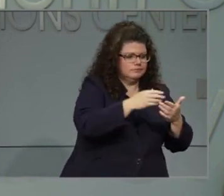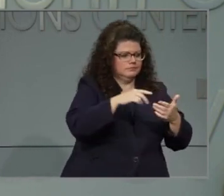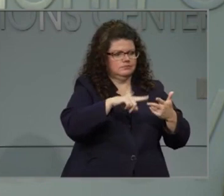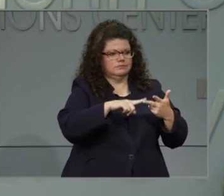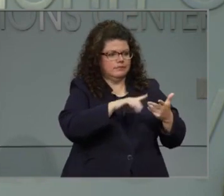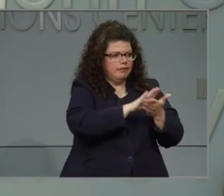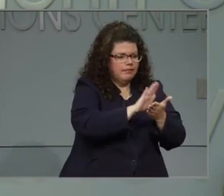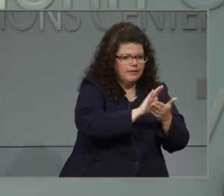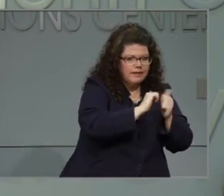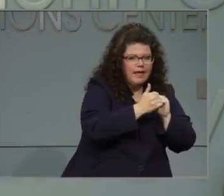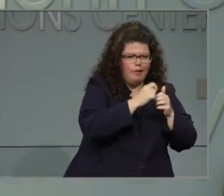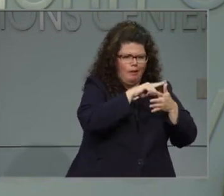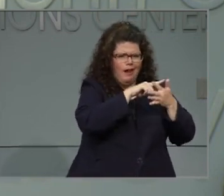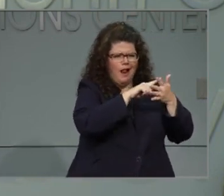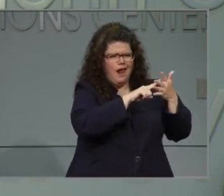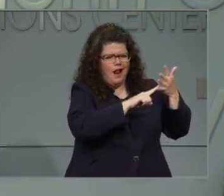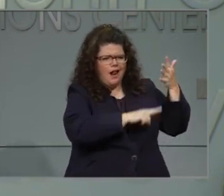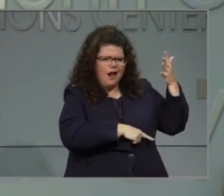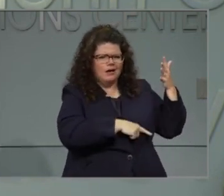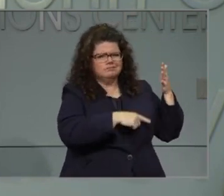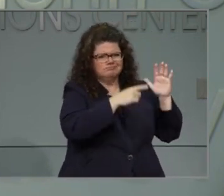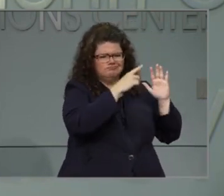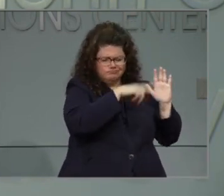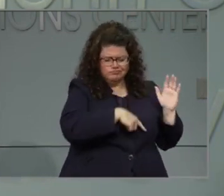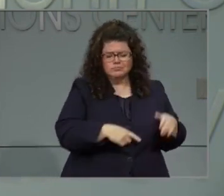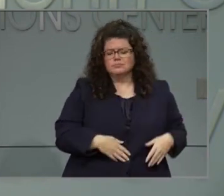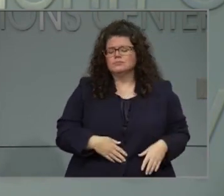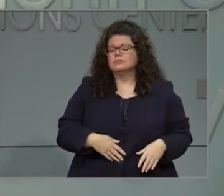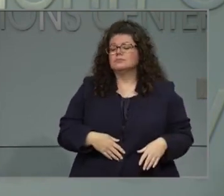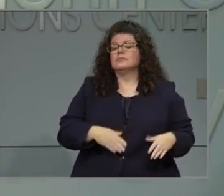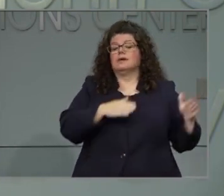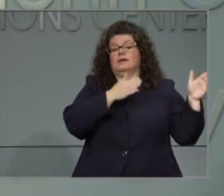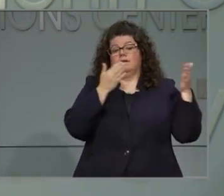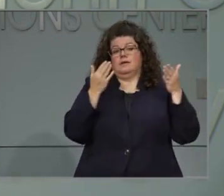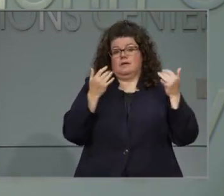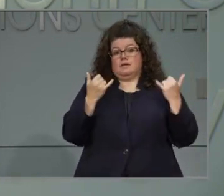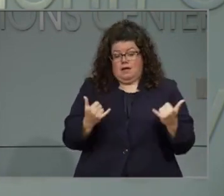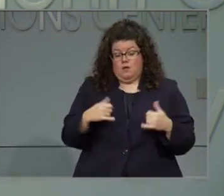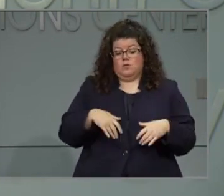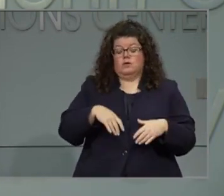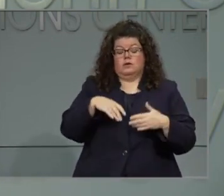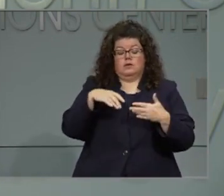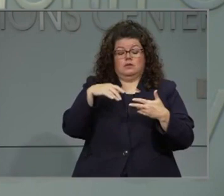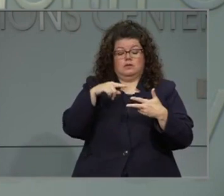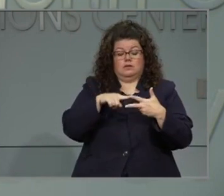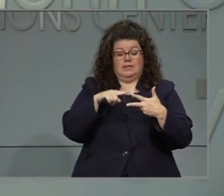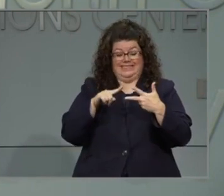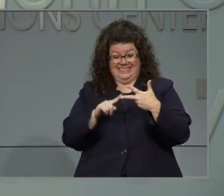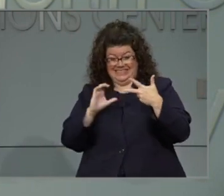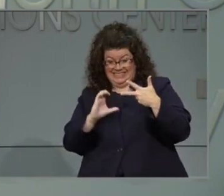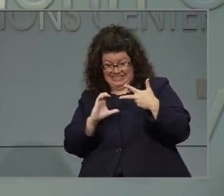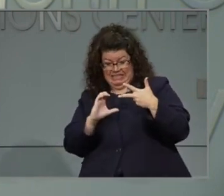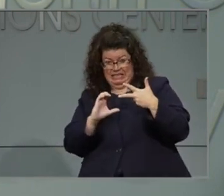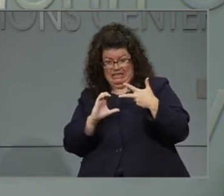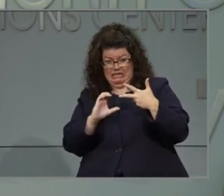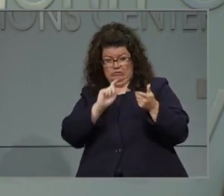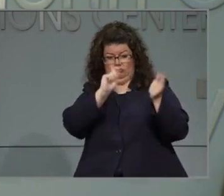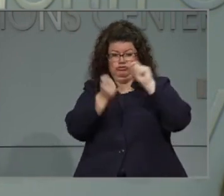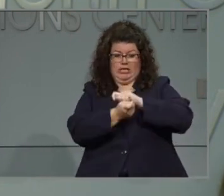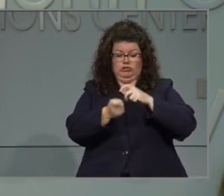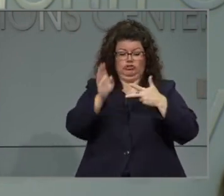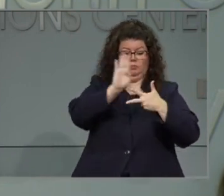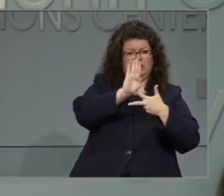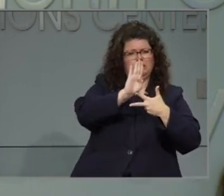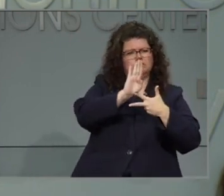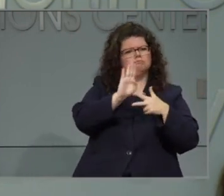As to the second situation, going from a Plan C to a Plan B is a reasonable option for